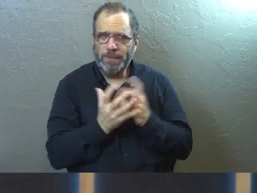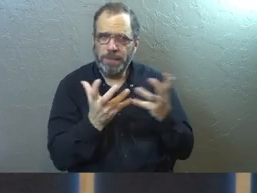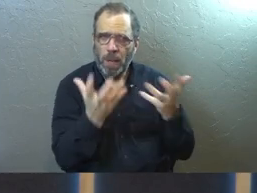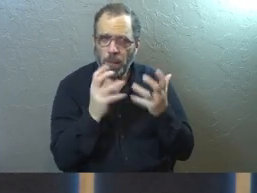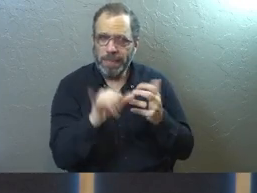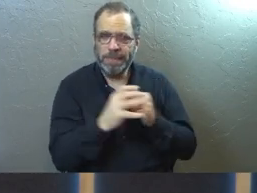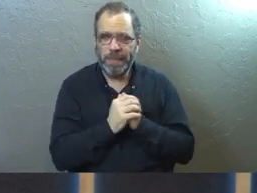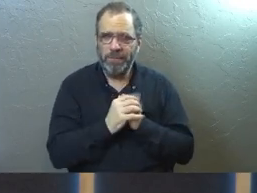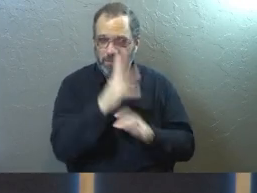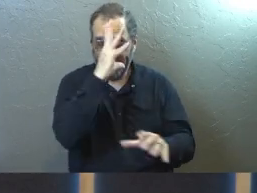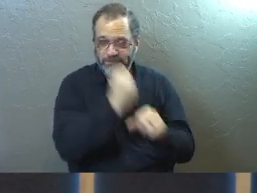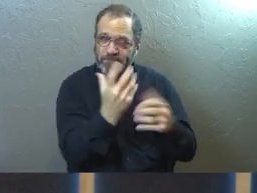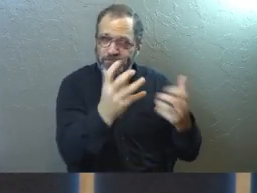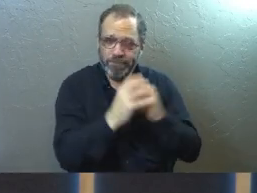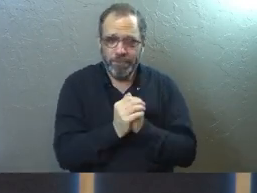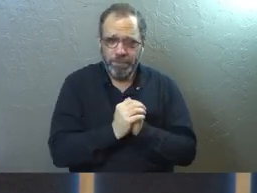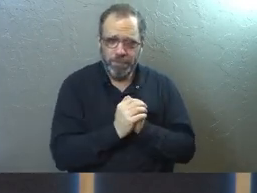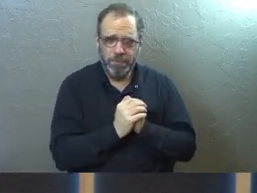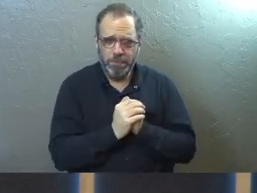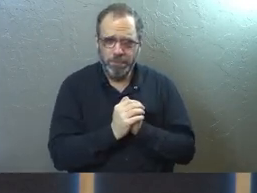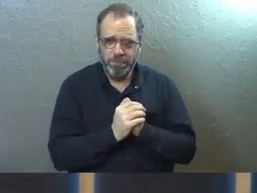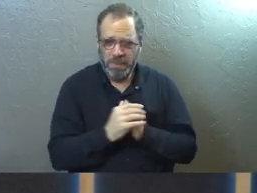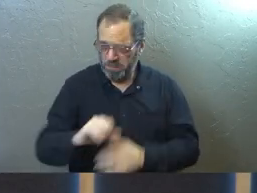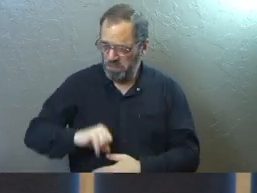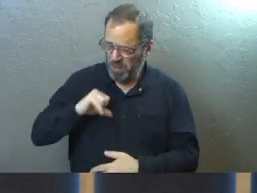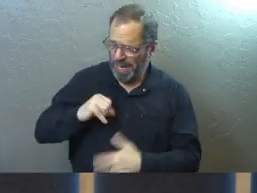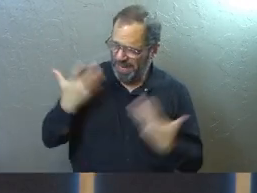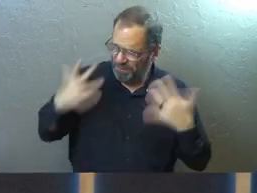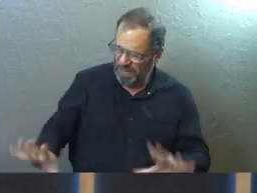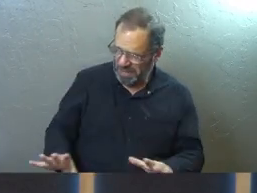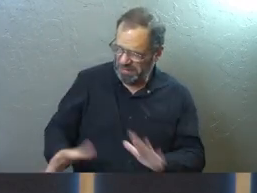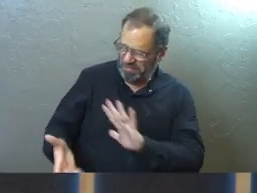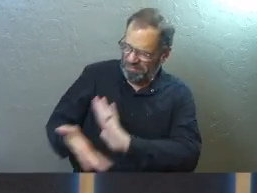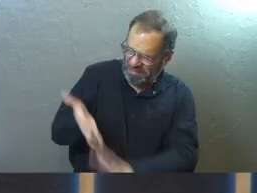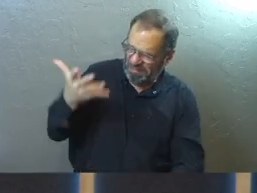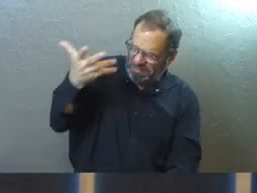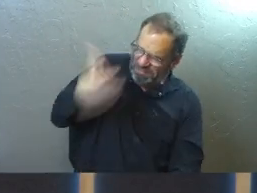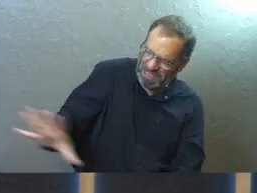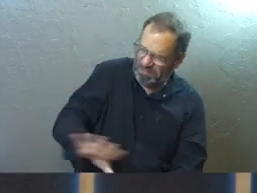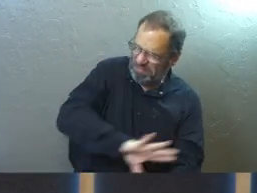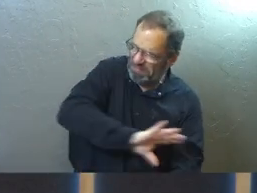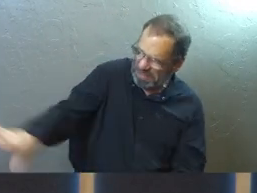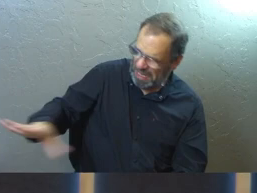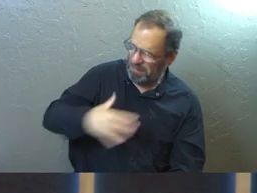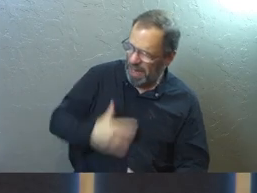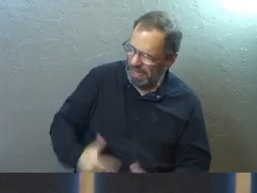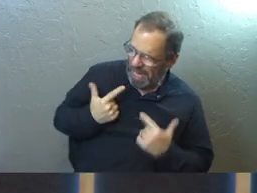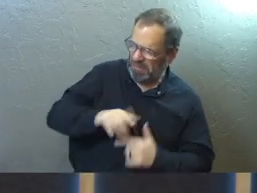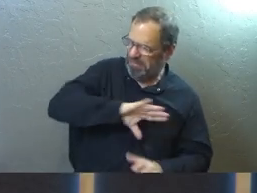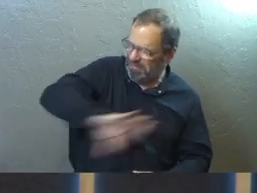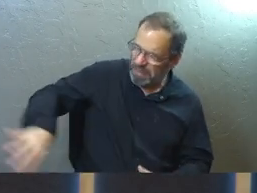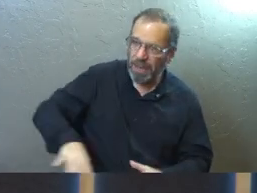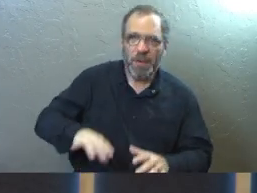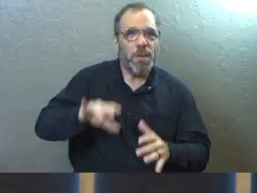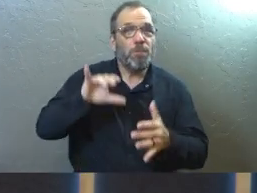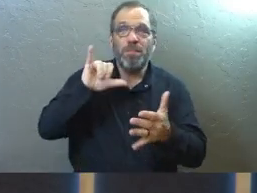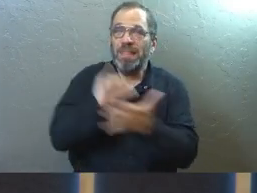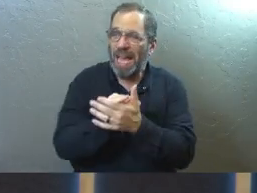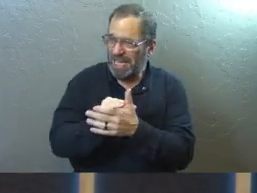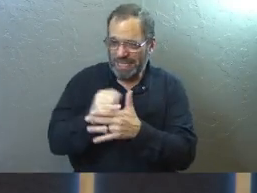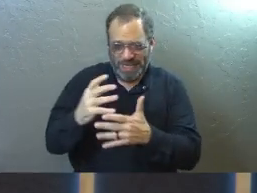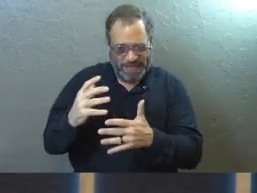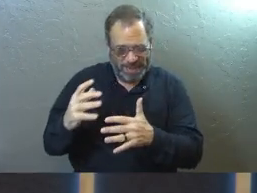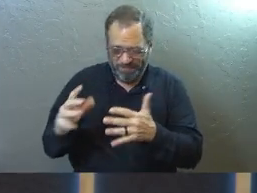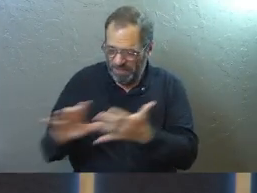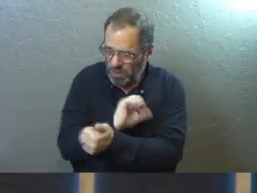I want it. I'm done with pride. I'm sick of pride. I want it gone from my life. It's the thing that